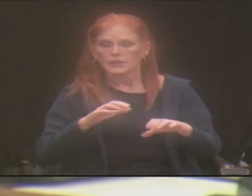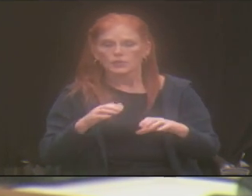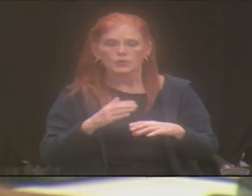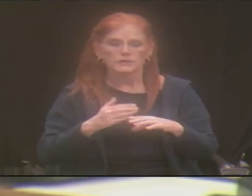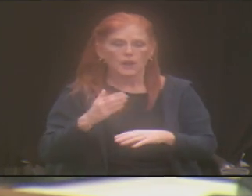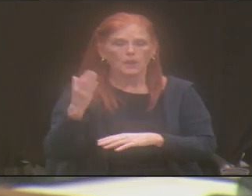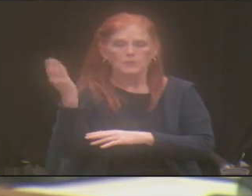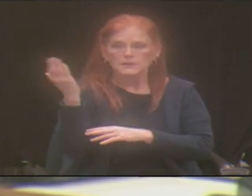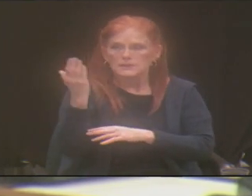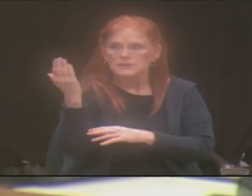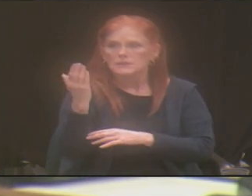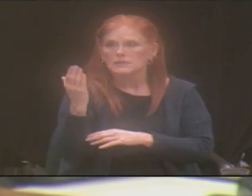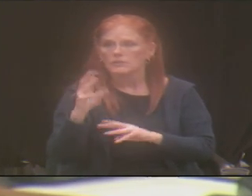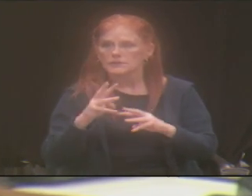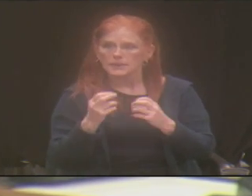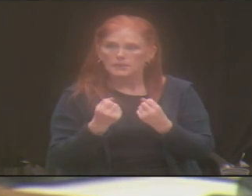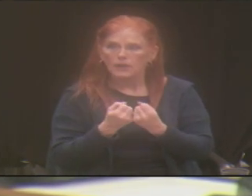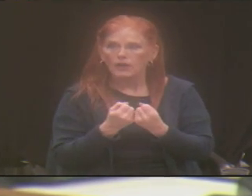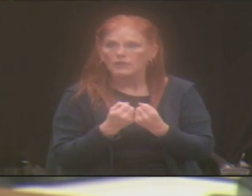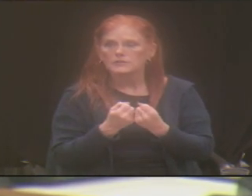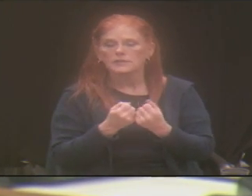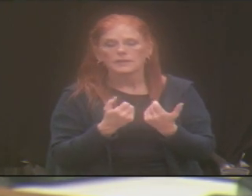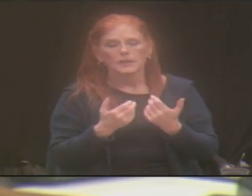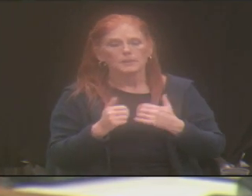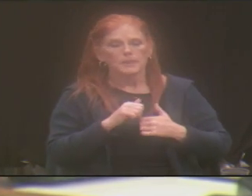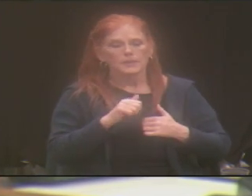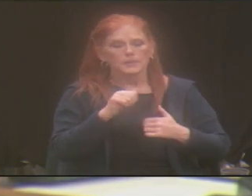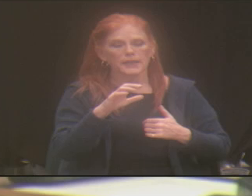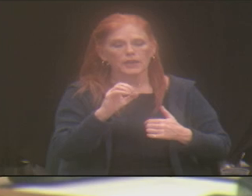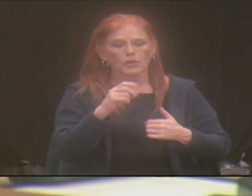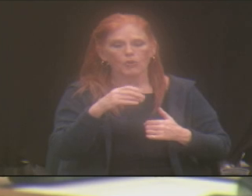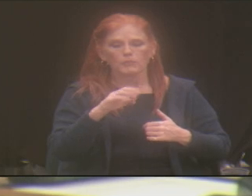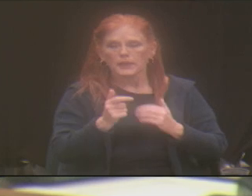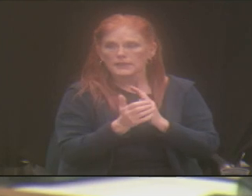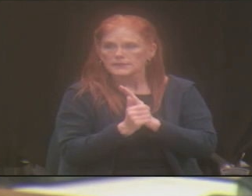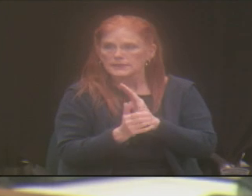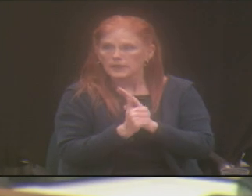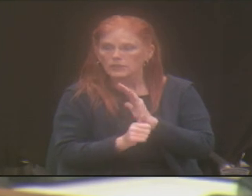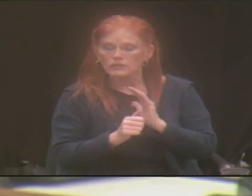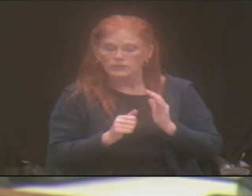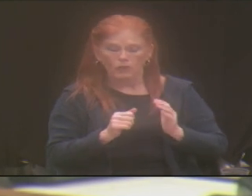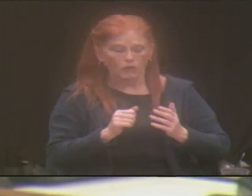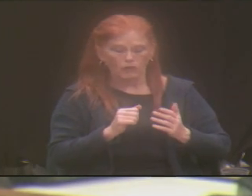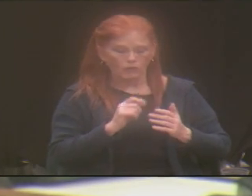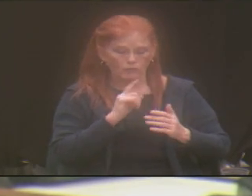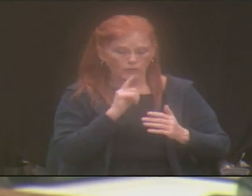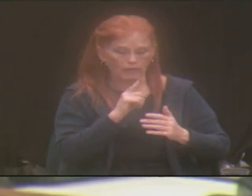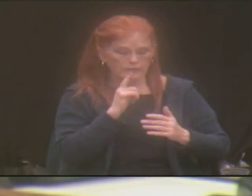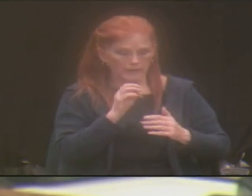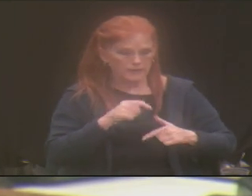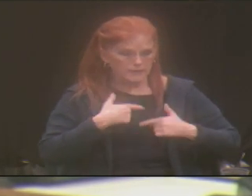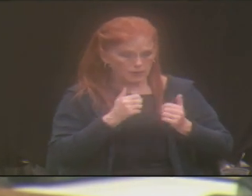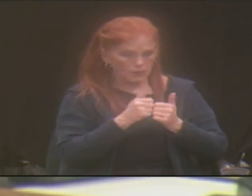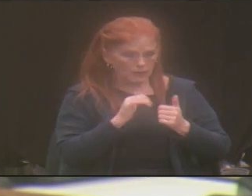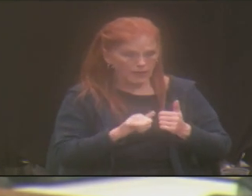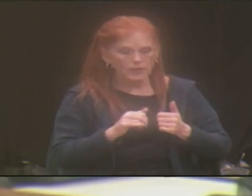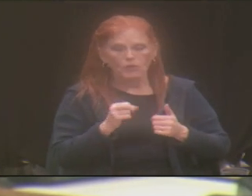on coping skills or the reality of living with that. But then also how to parent.